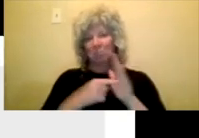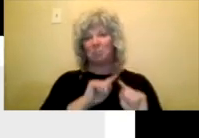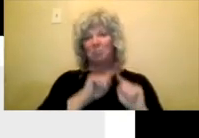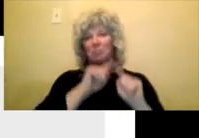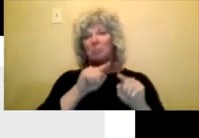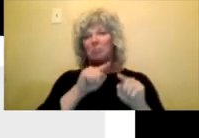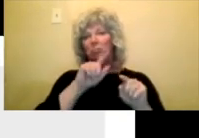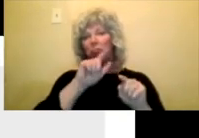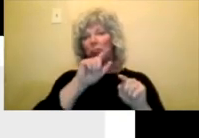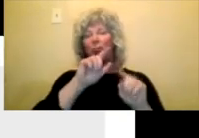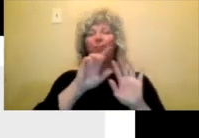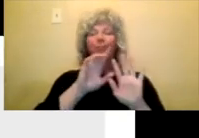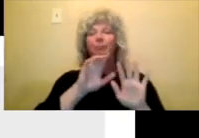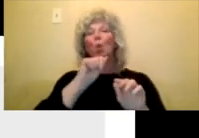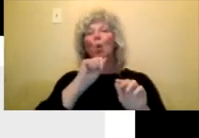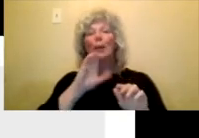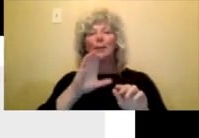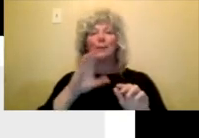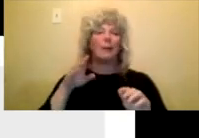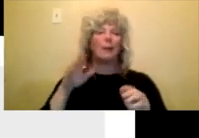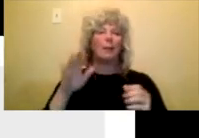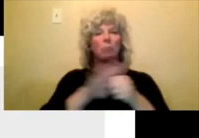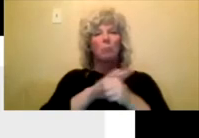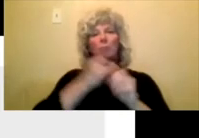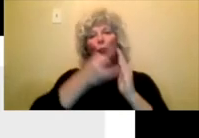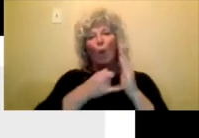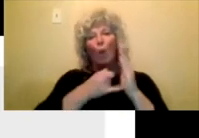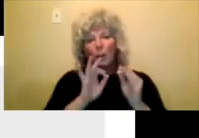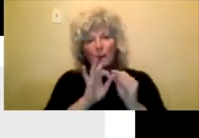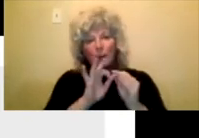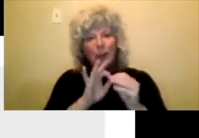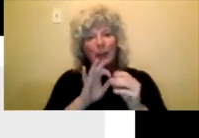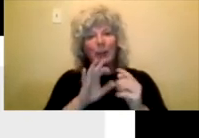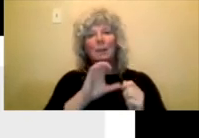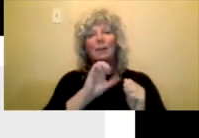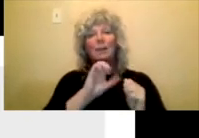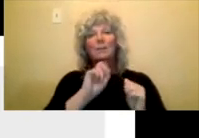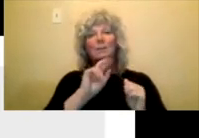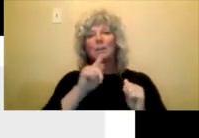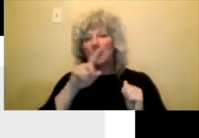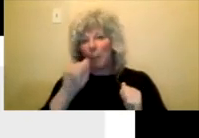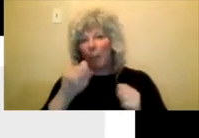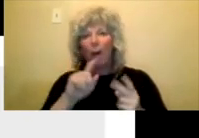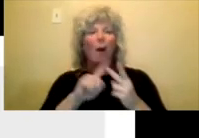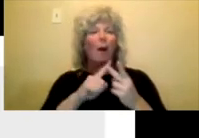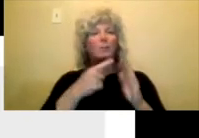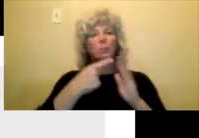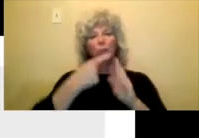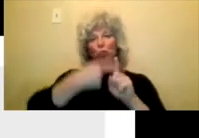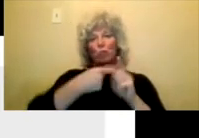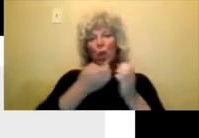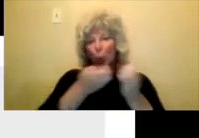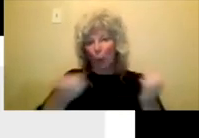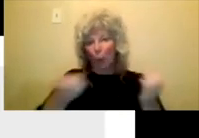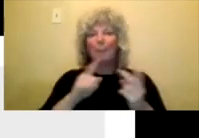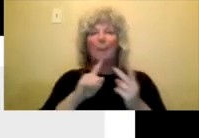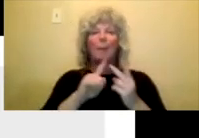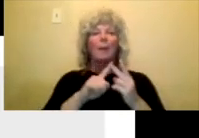any type of supplies you might need, equipment rental, shipping costs, studio or theater